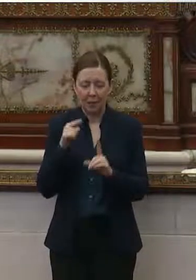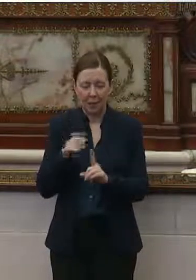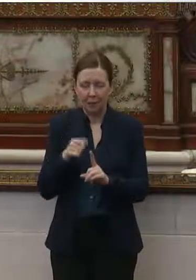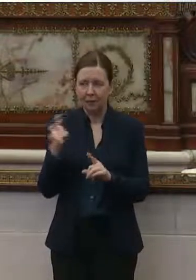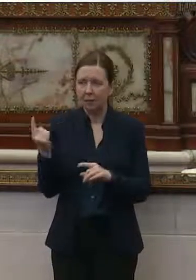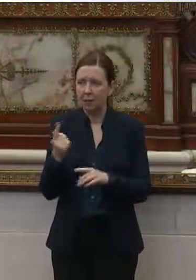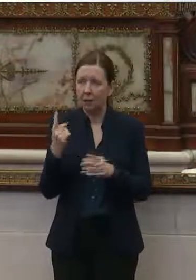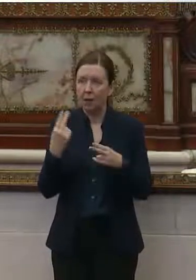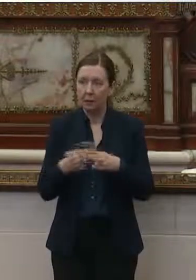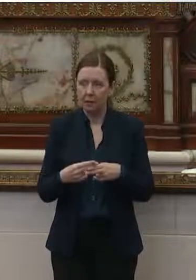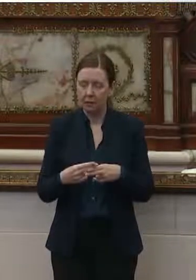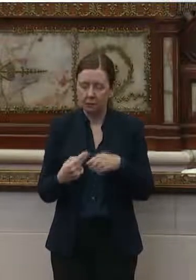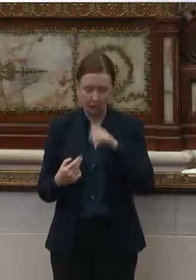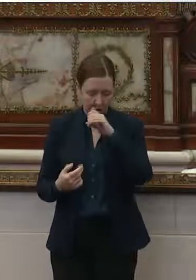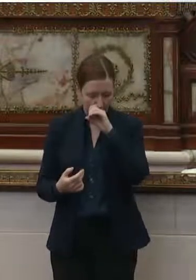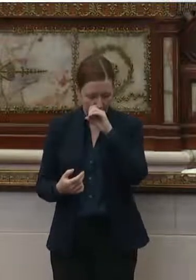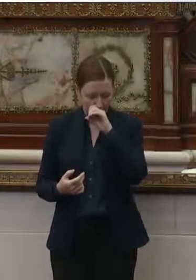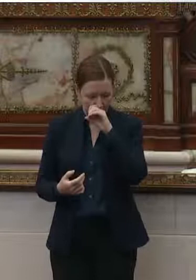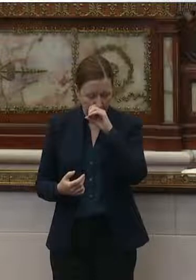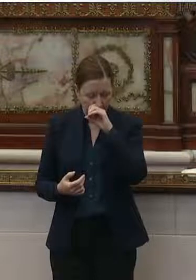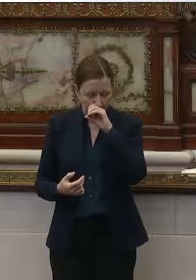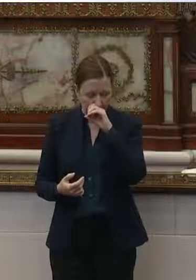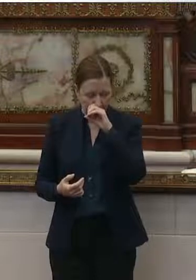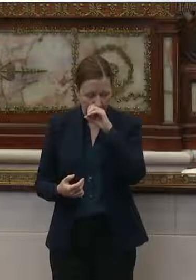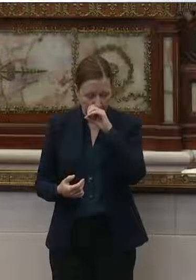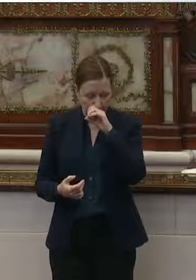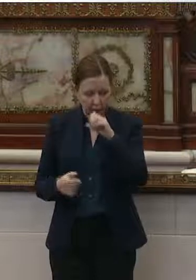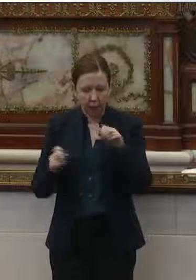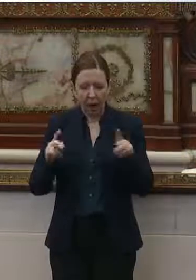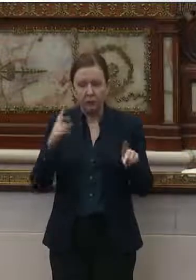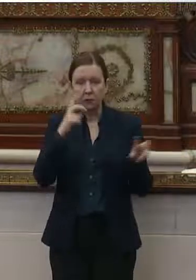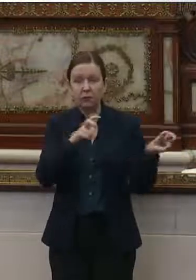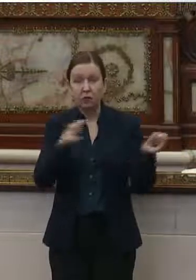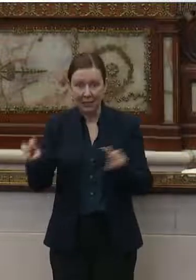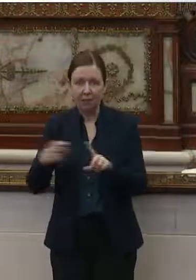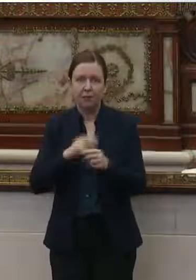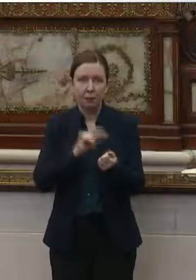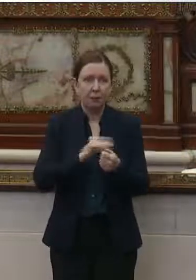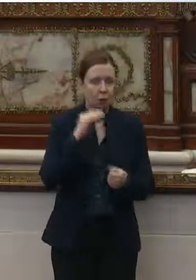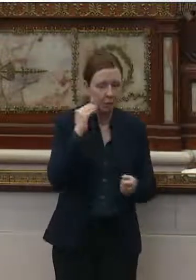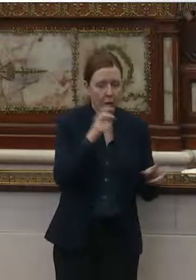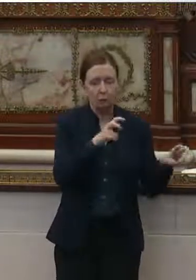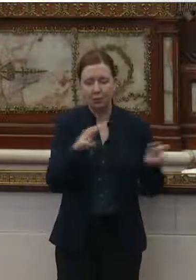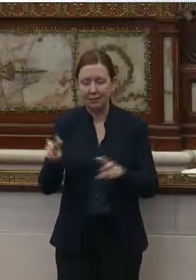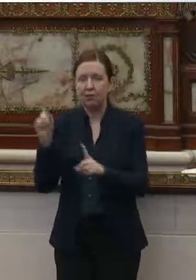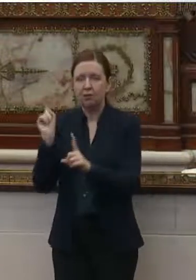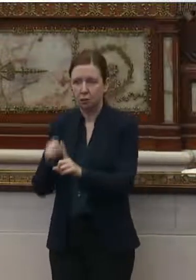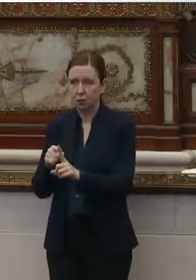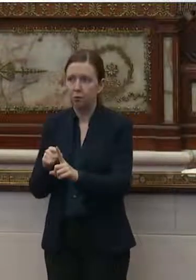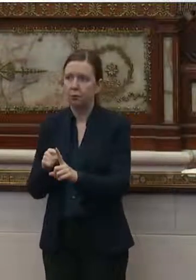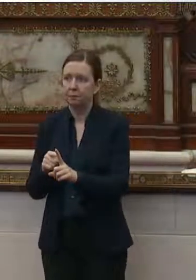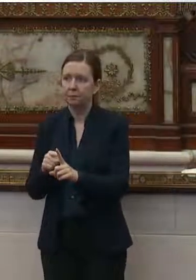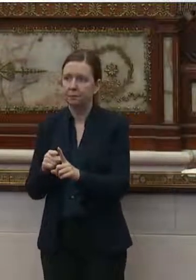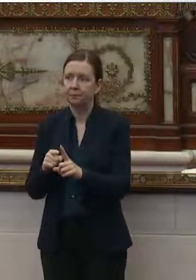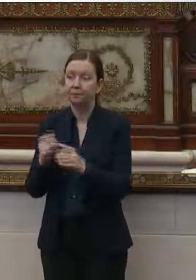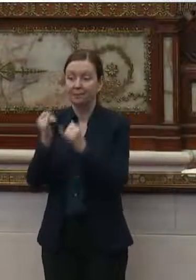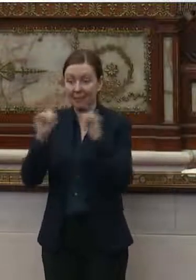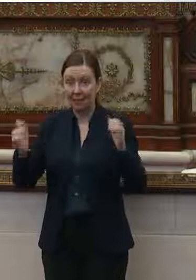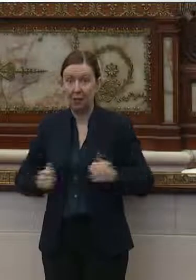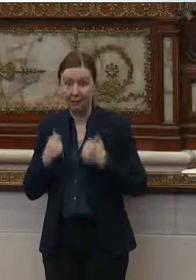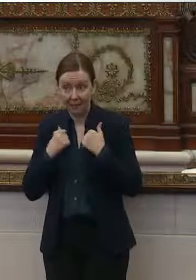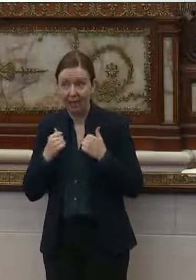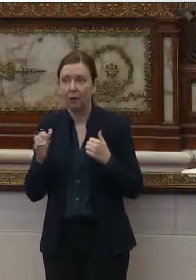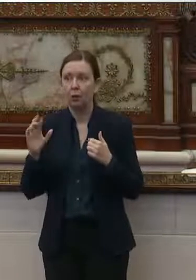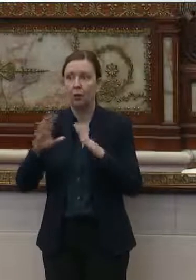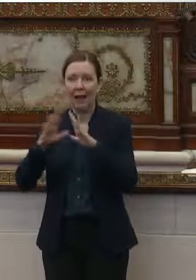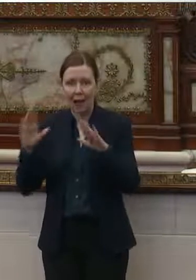someone mentioned the opportunity for transitioning from nursing home into independent living or